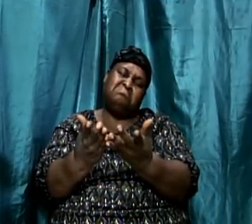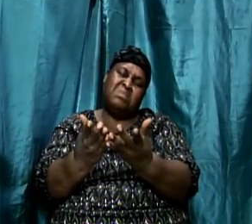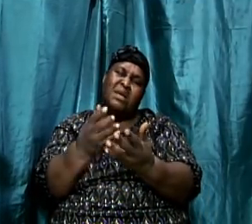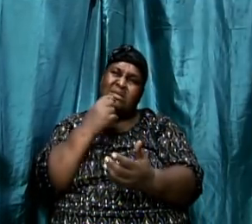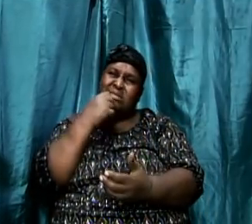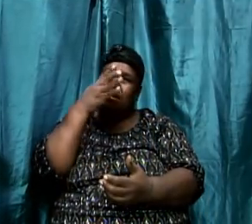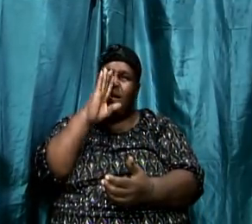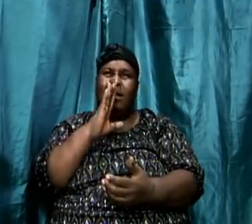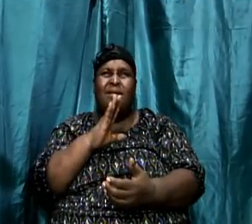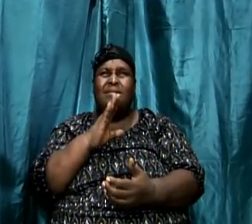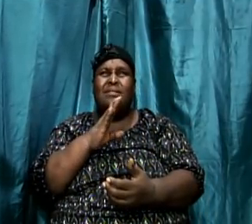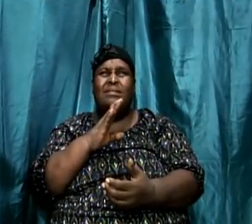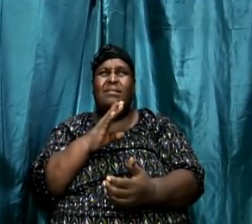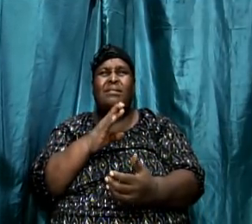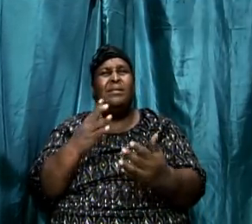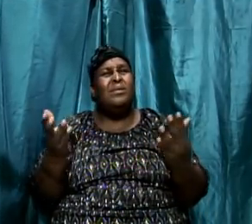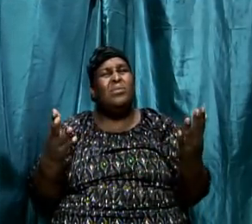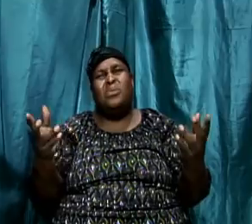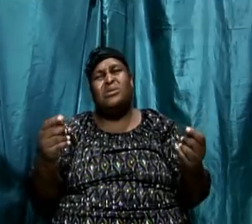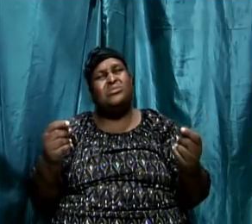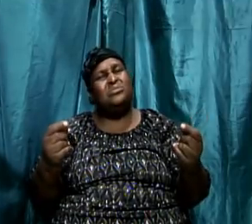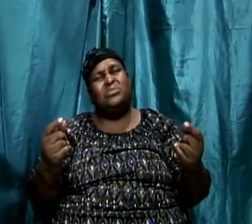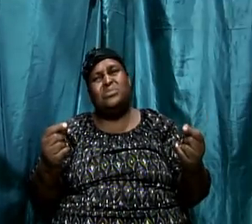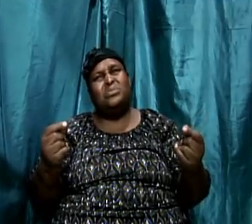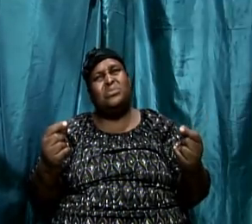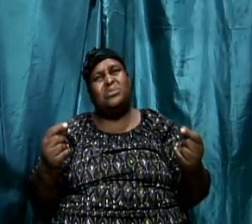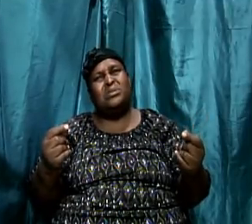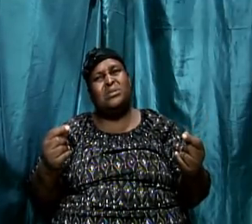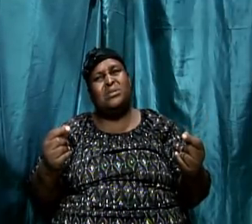and he read the scripture which says that who was it